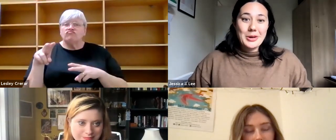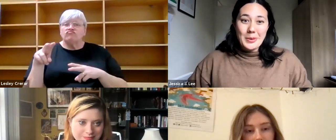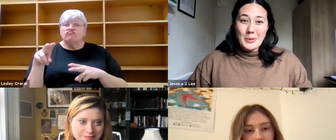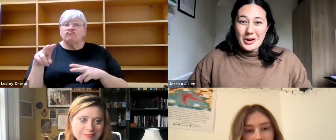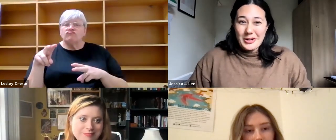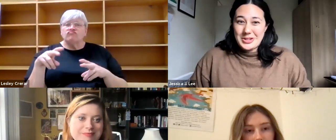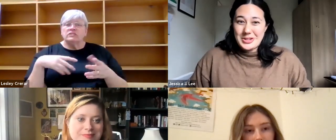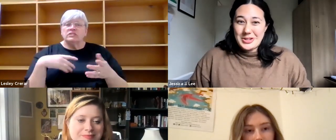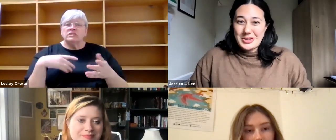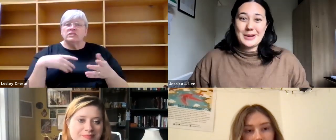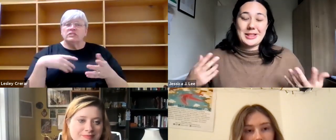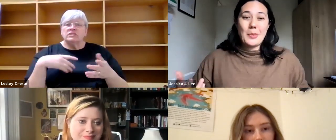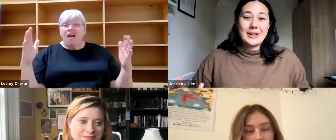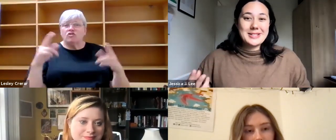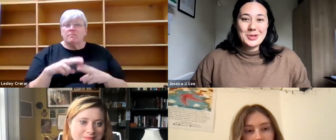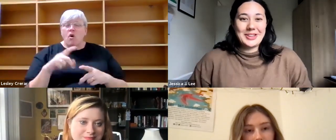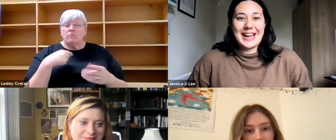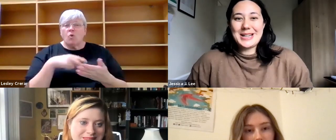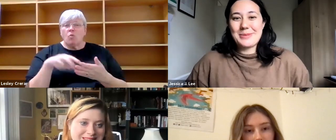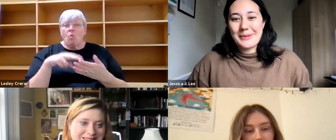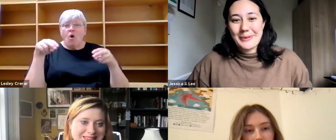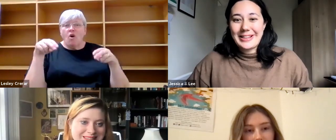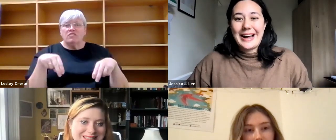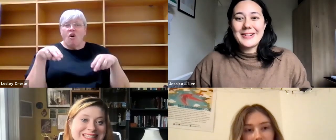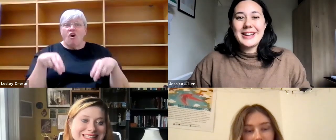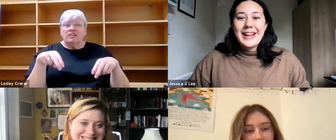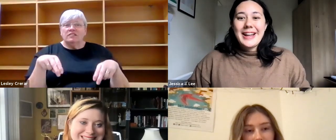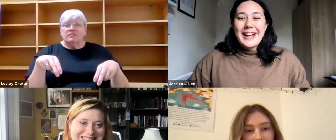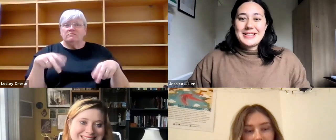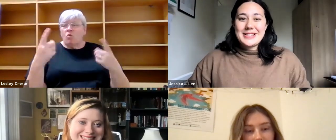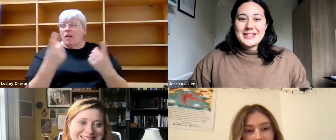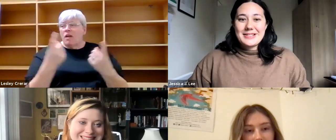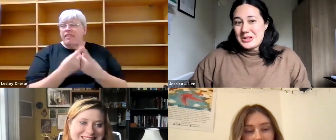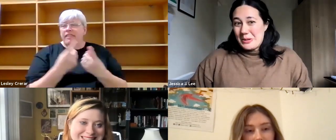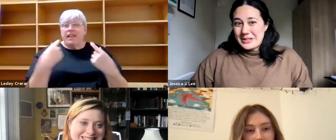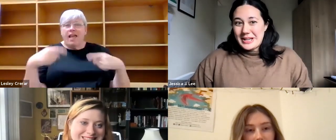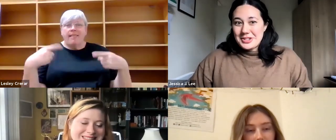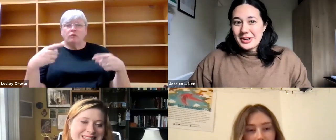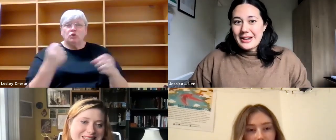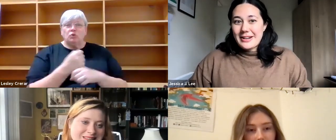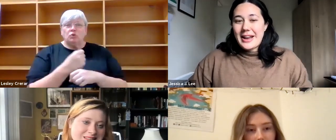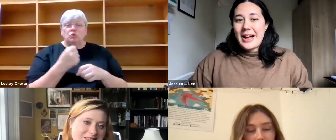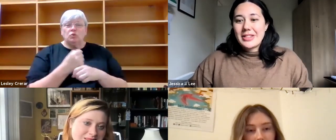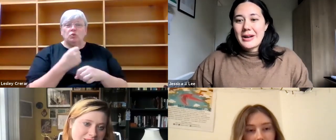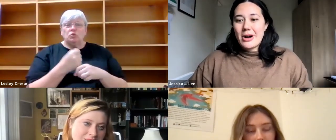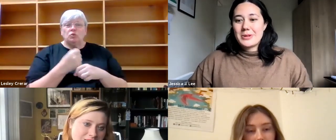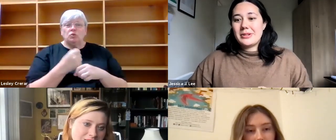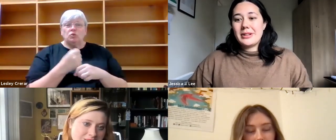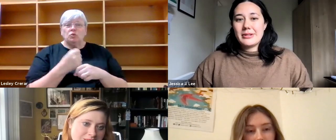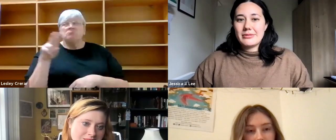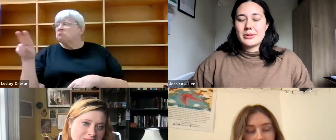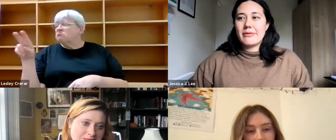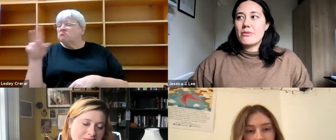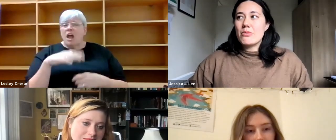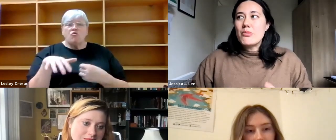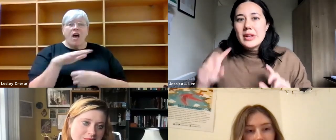And it was just, like, we would go and walk our dogs because that was, like, the one social engagement we were allowed. And just notice nature and, and having that